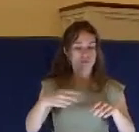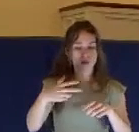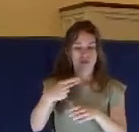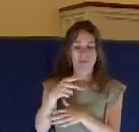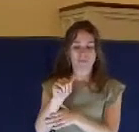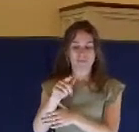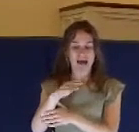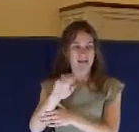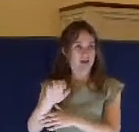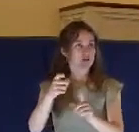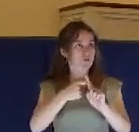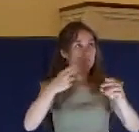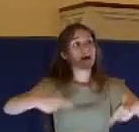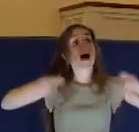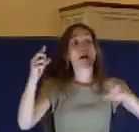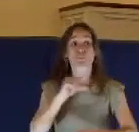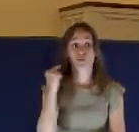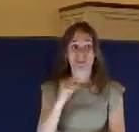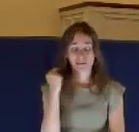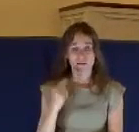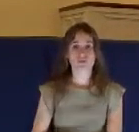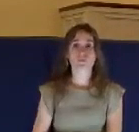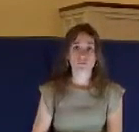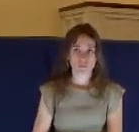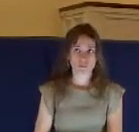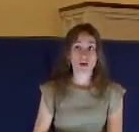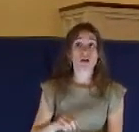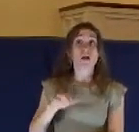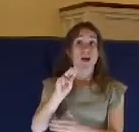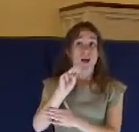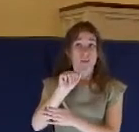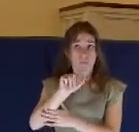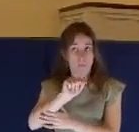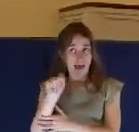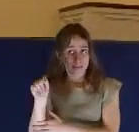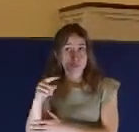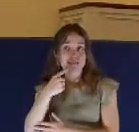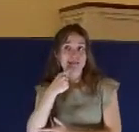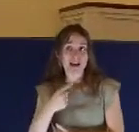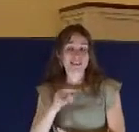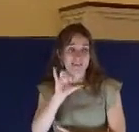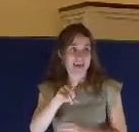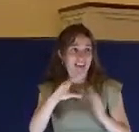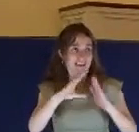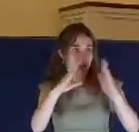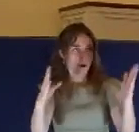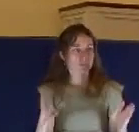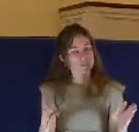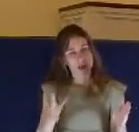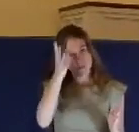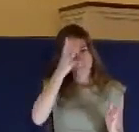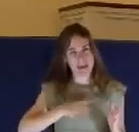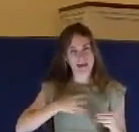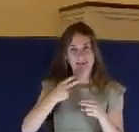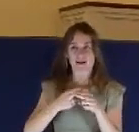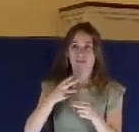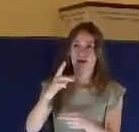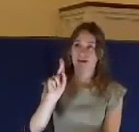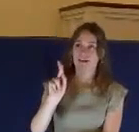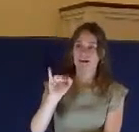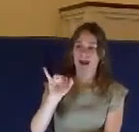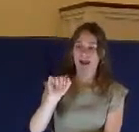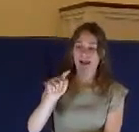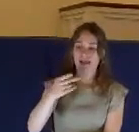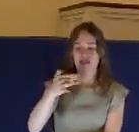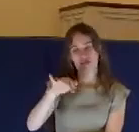says this is the house of Caiaphas. In John 18, 13, it says, first they take him to the home of Annas, who